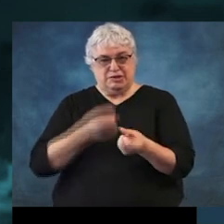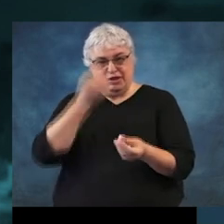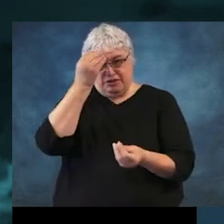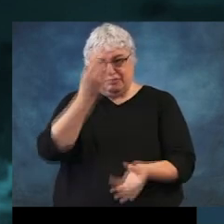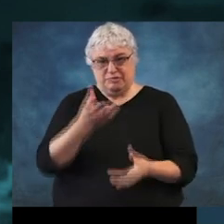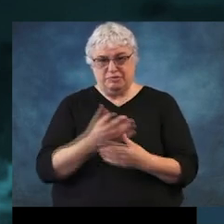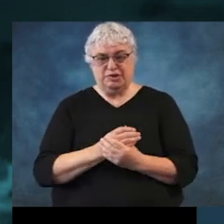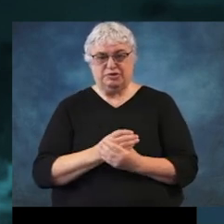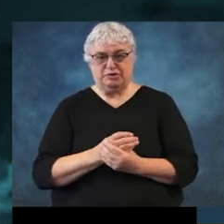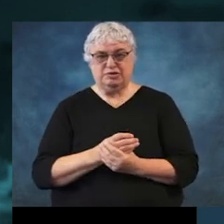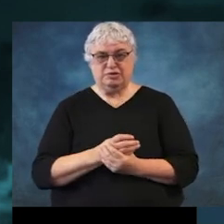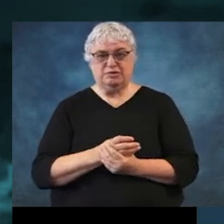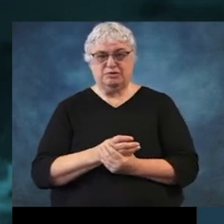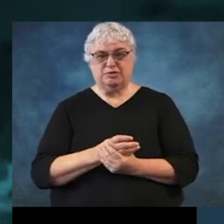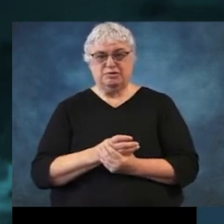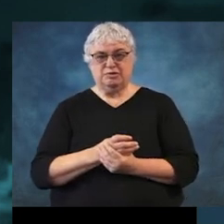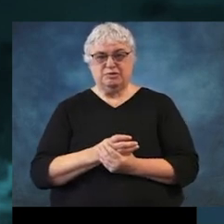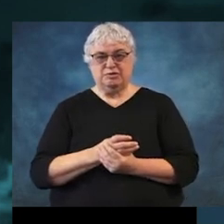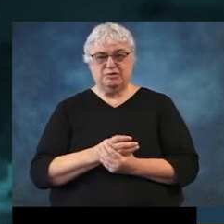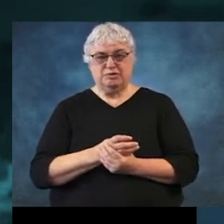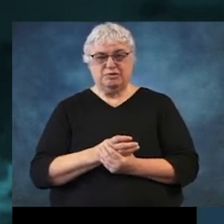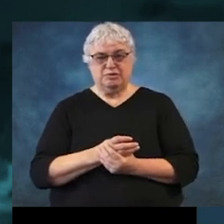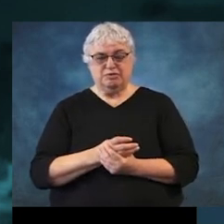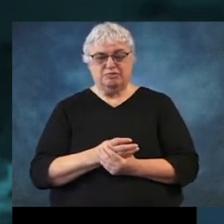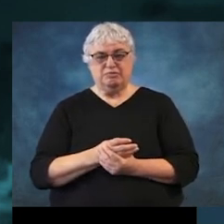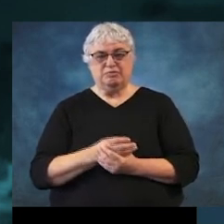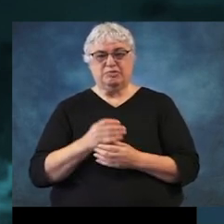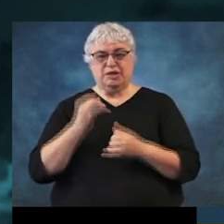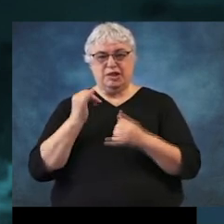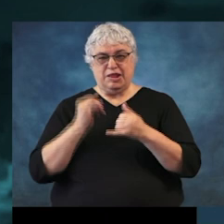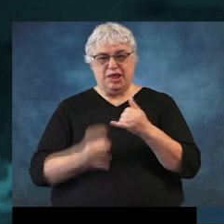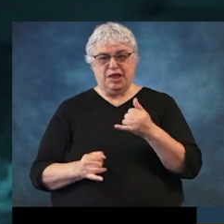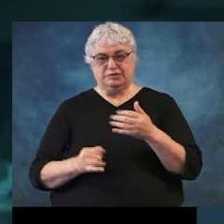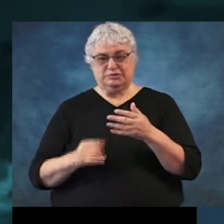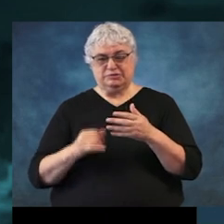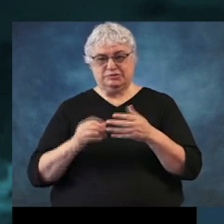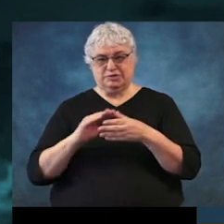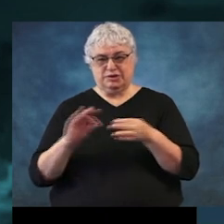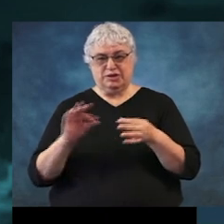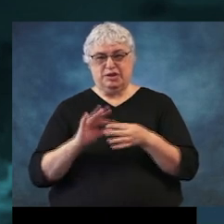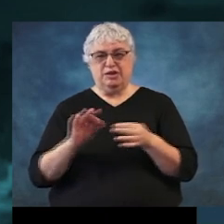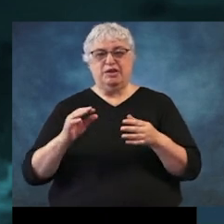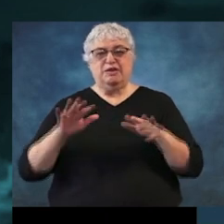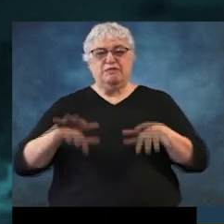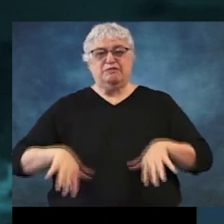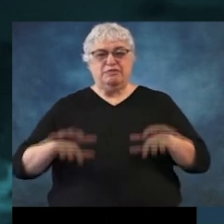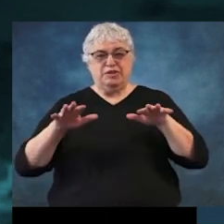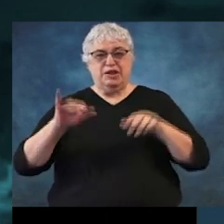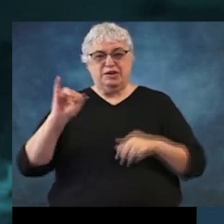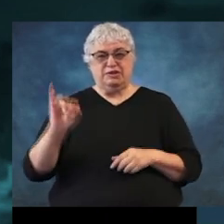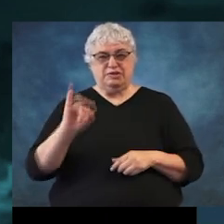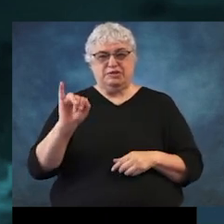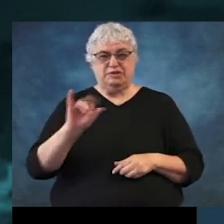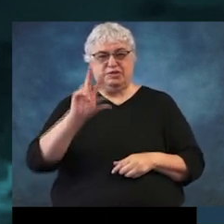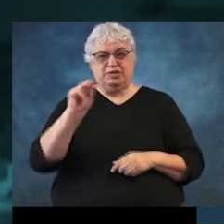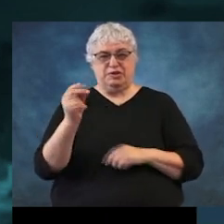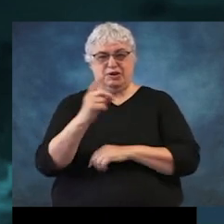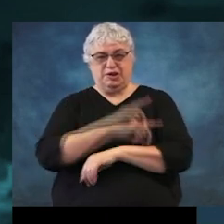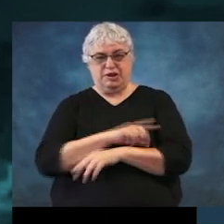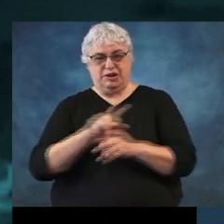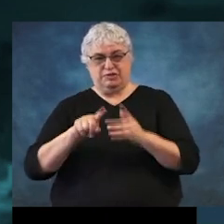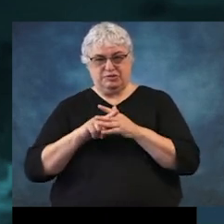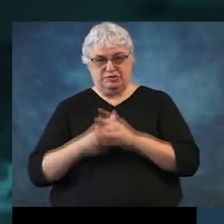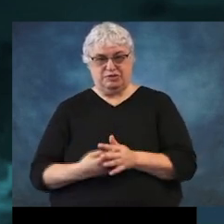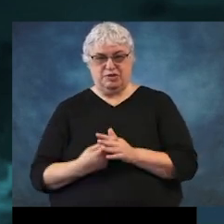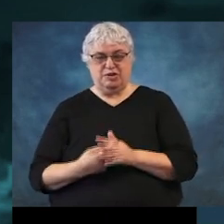and trusted sources. And lastly, if I haven't said it enough, flood insurance, again, it takes 30 days to go